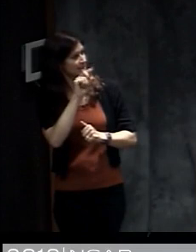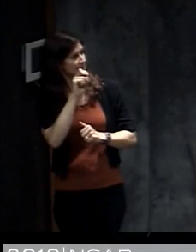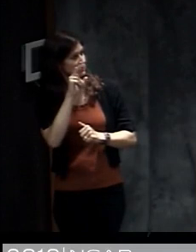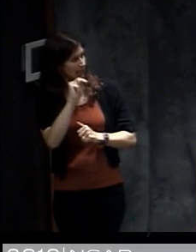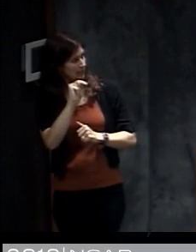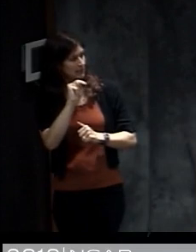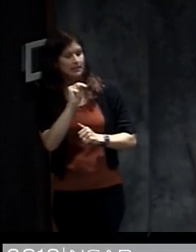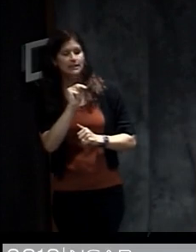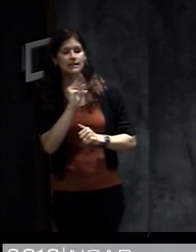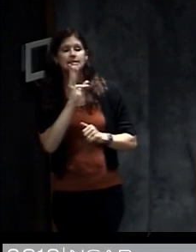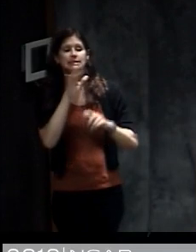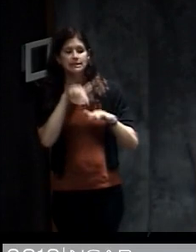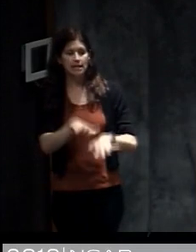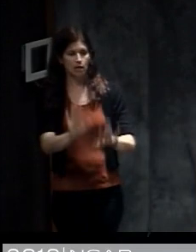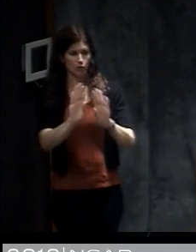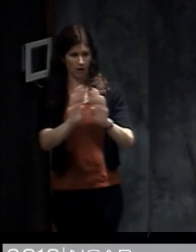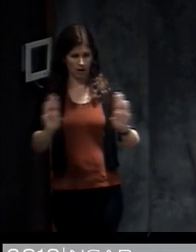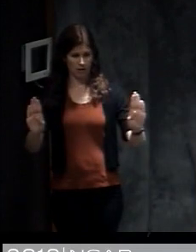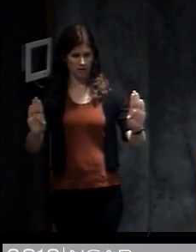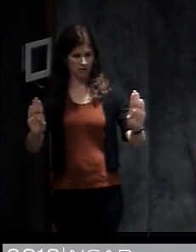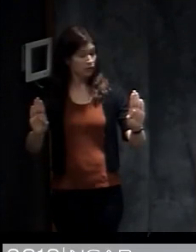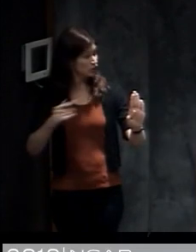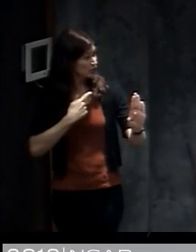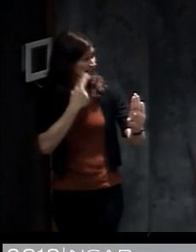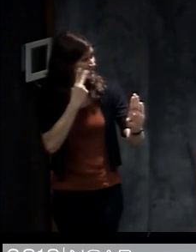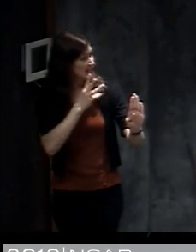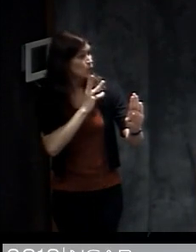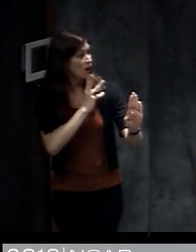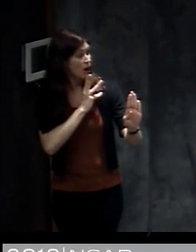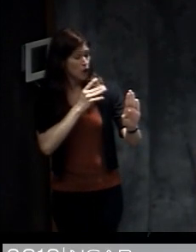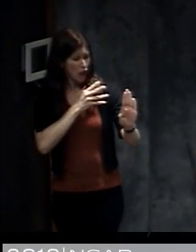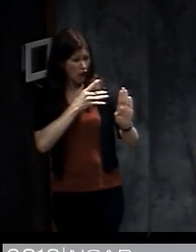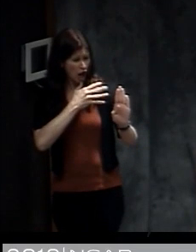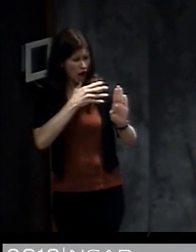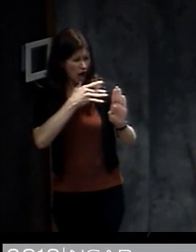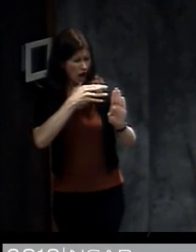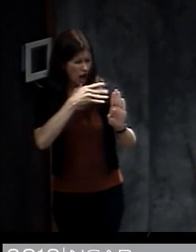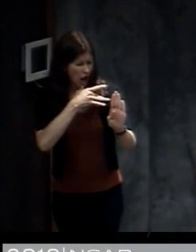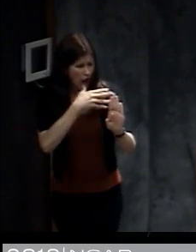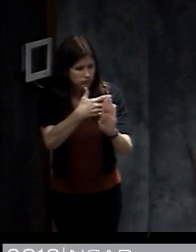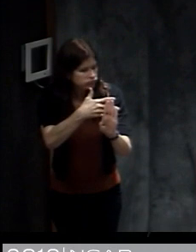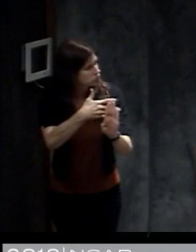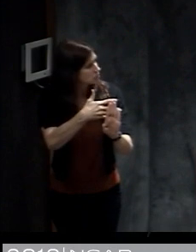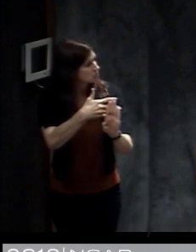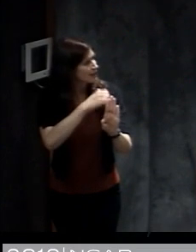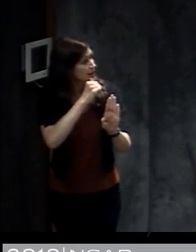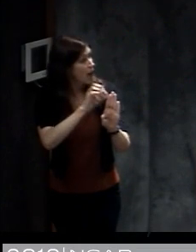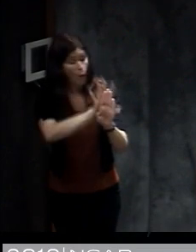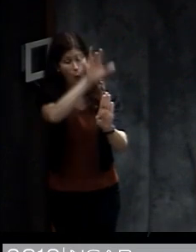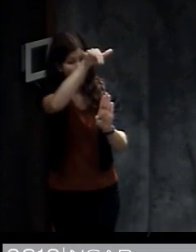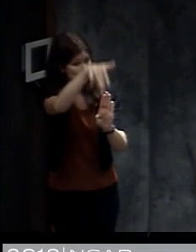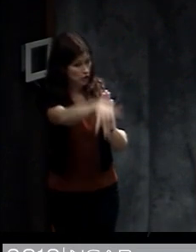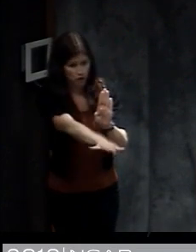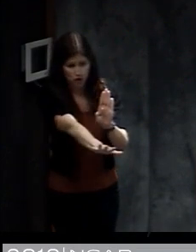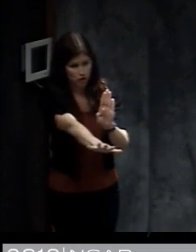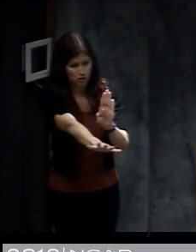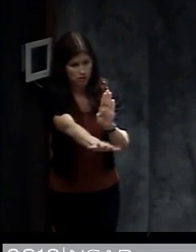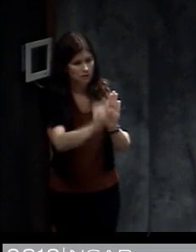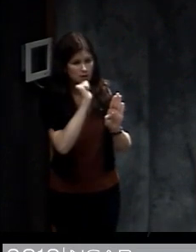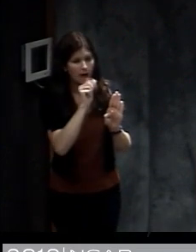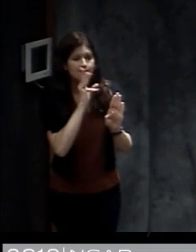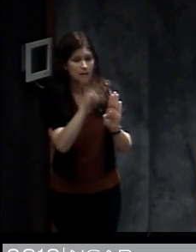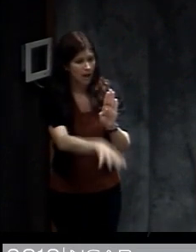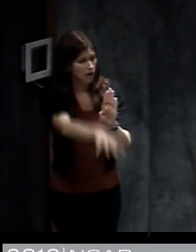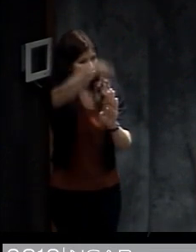the ocean side of the seawall. So you can see that the water came up here and sort of devastated this building. As I mentioned, it didn't go over the seawall, so it didn't flood this